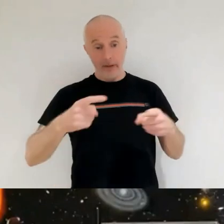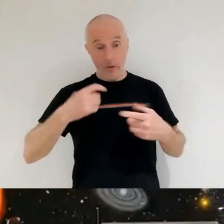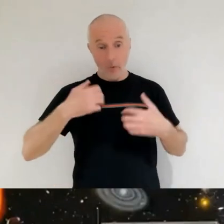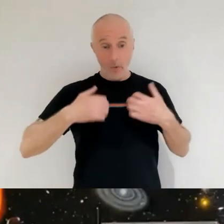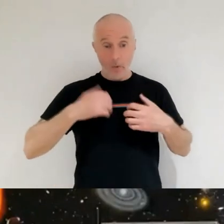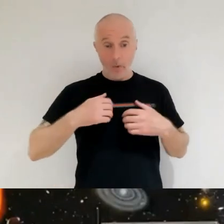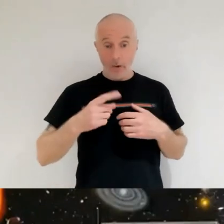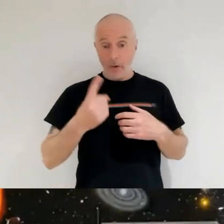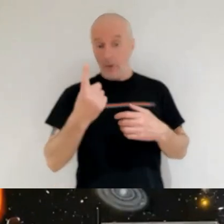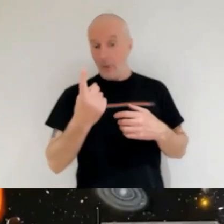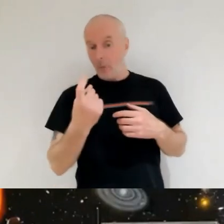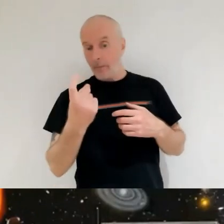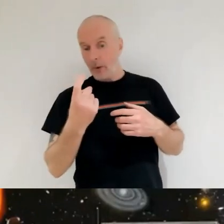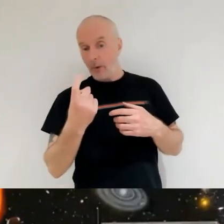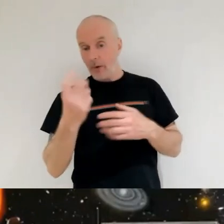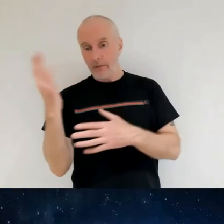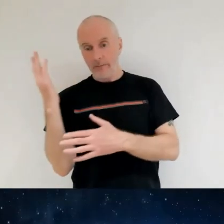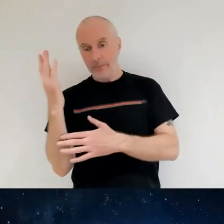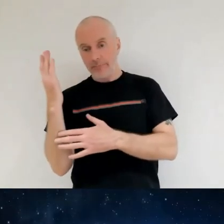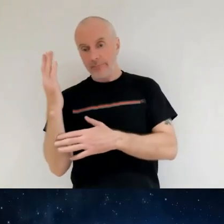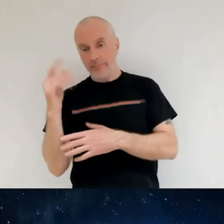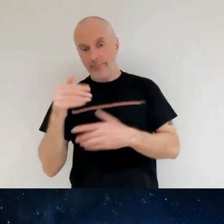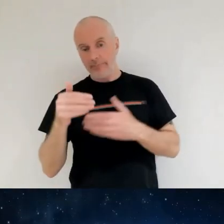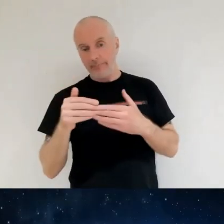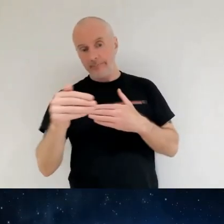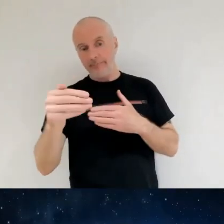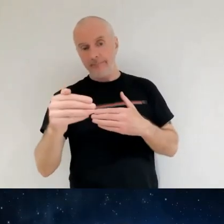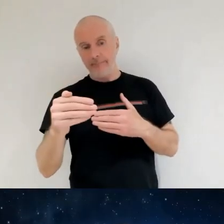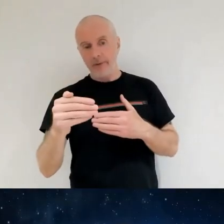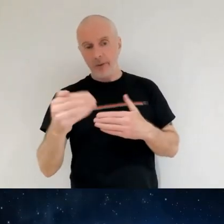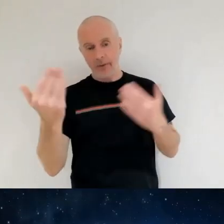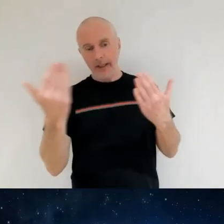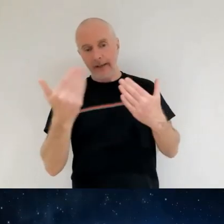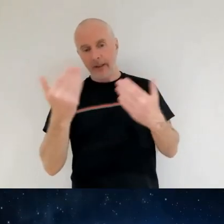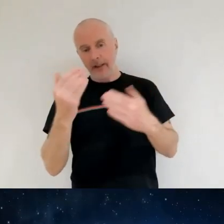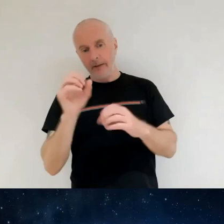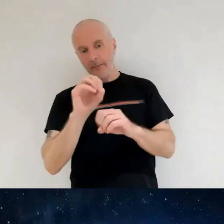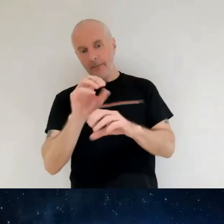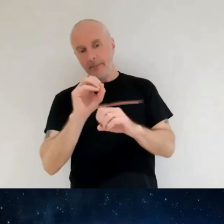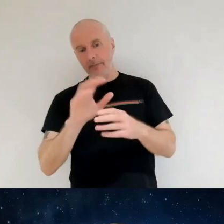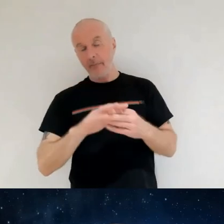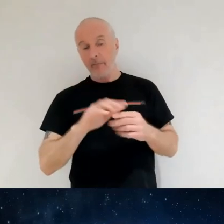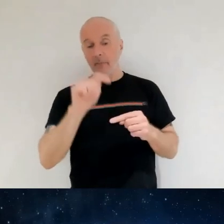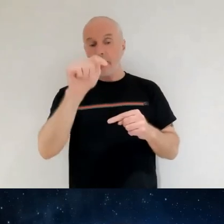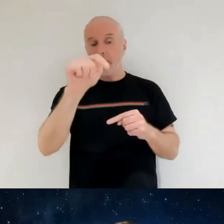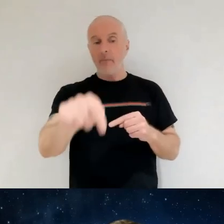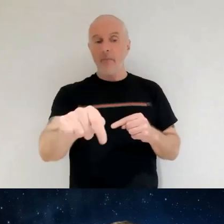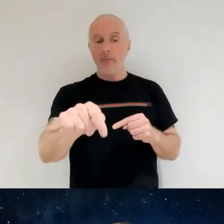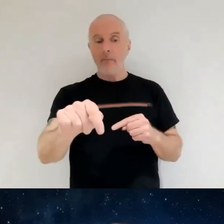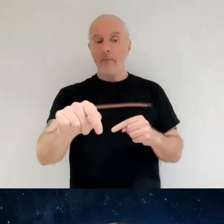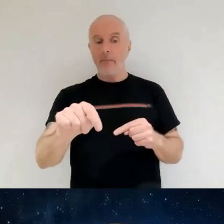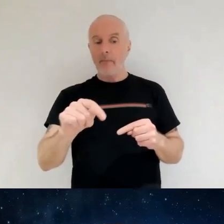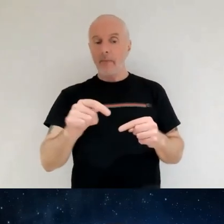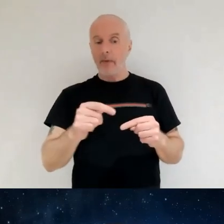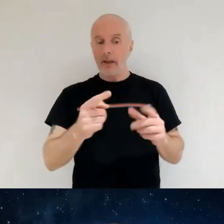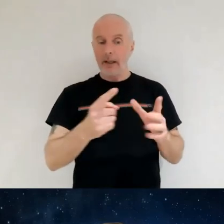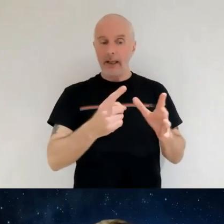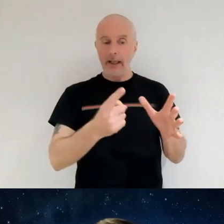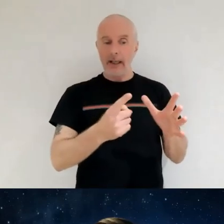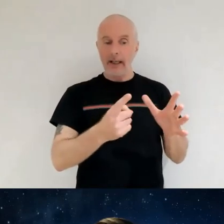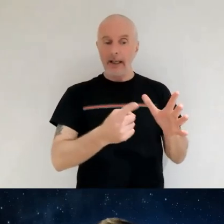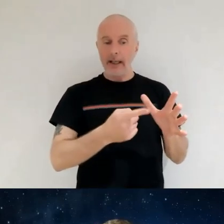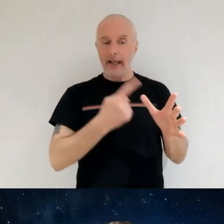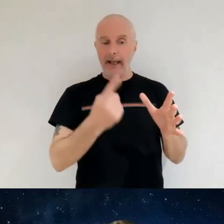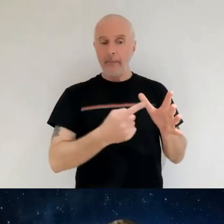final talk left in our keel uh evening talk series and that is due to be given on the 5th of april